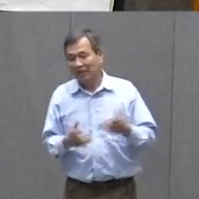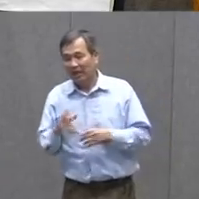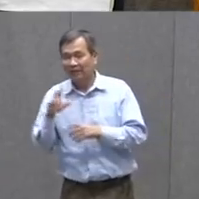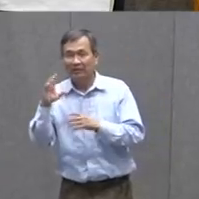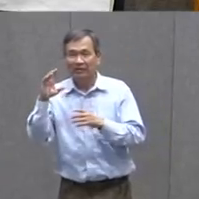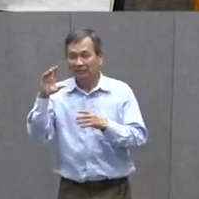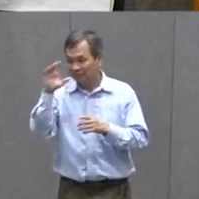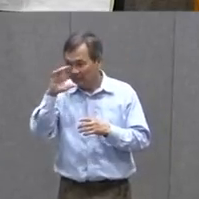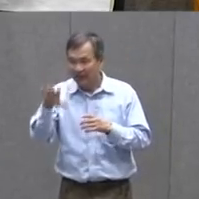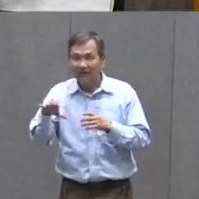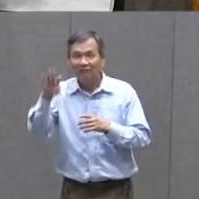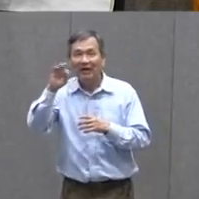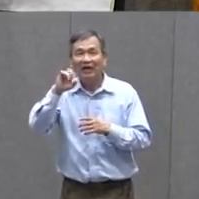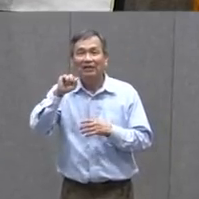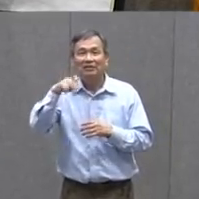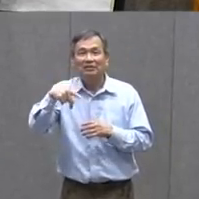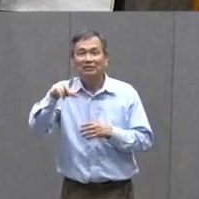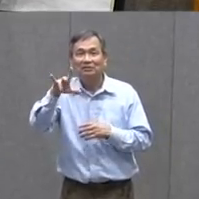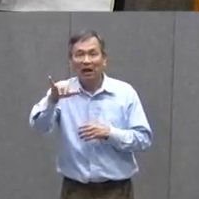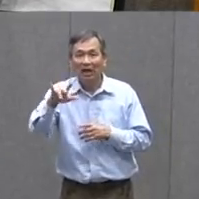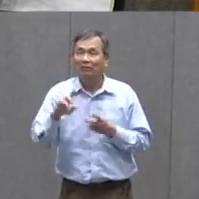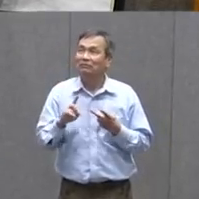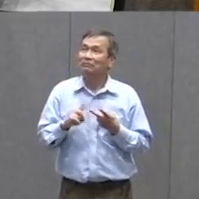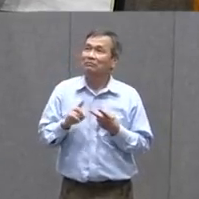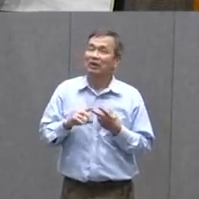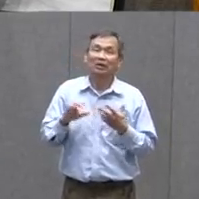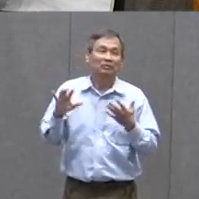Captured Maybe They Destroy The Weapon